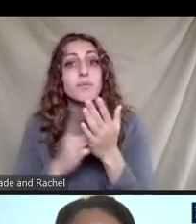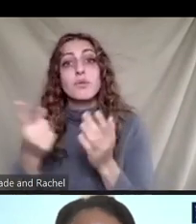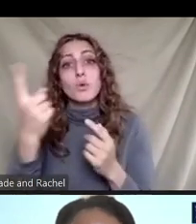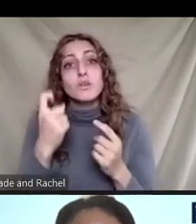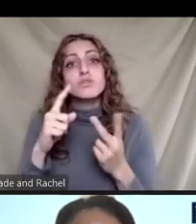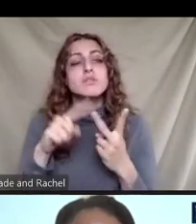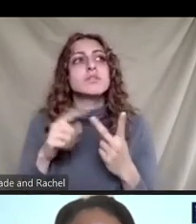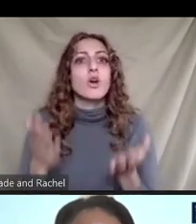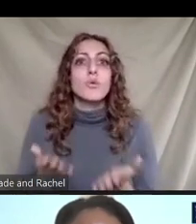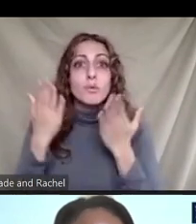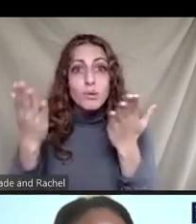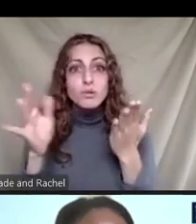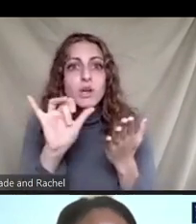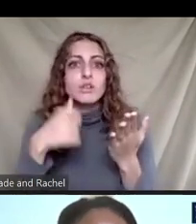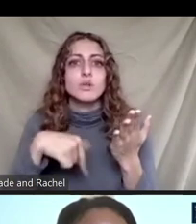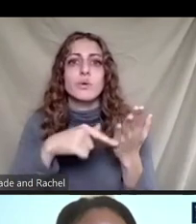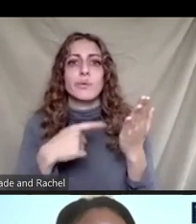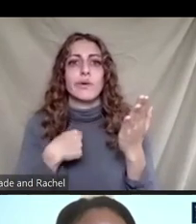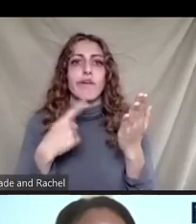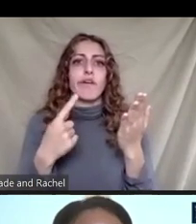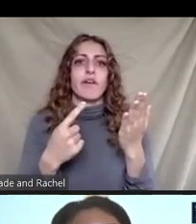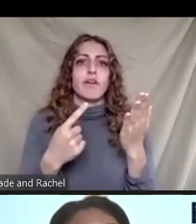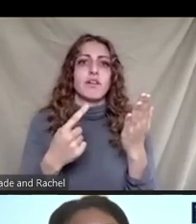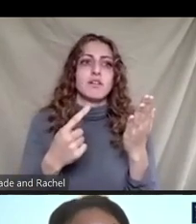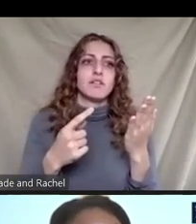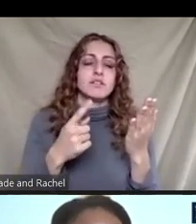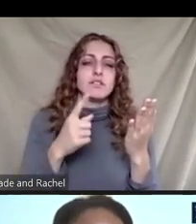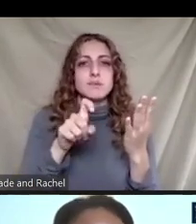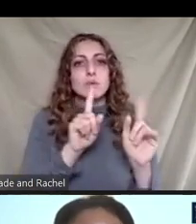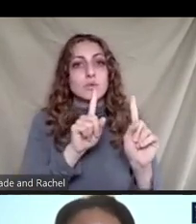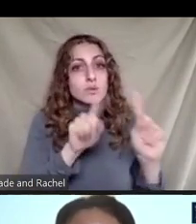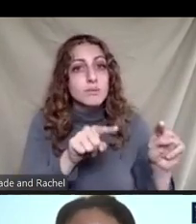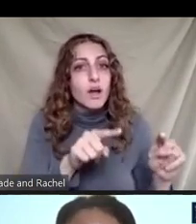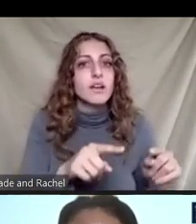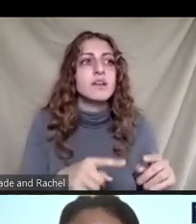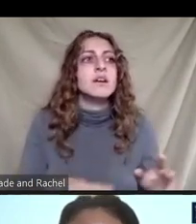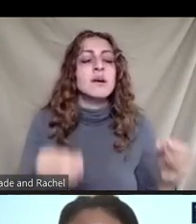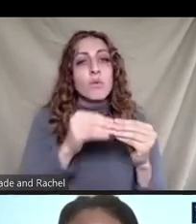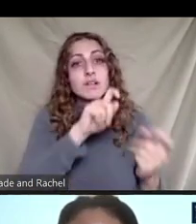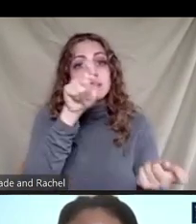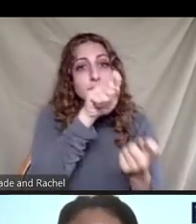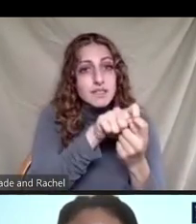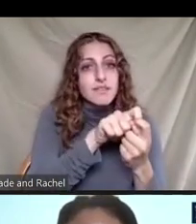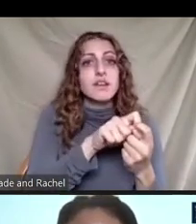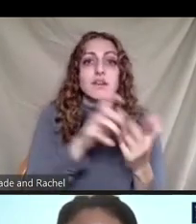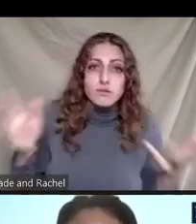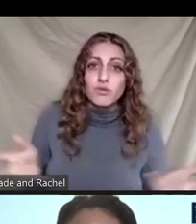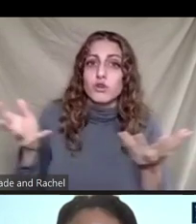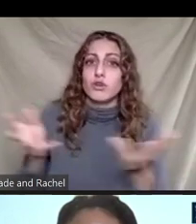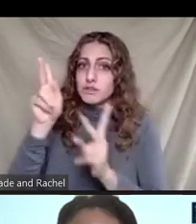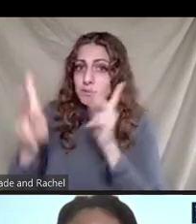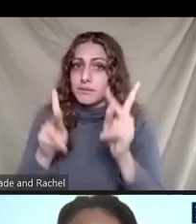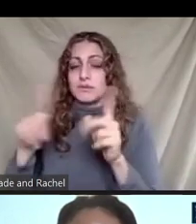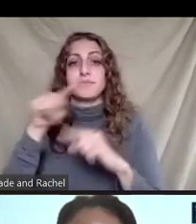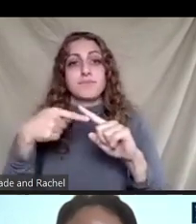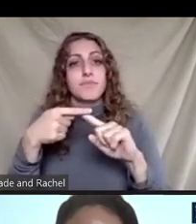and the things we're asked to respond to so broader impacts could be more specified about pushing people towards the direction of sustainability and